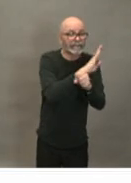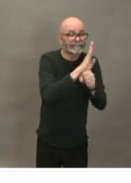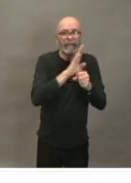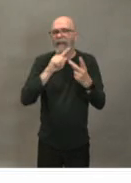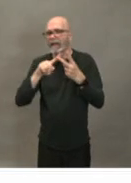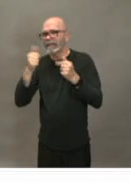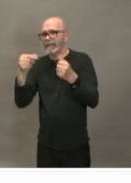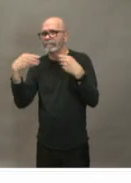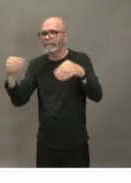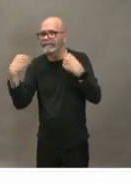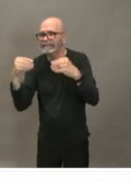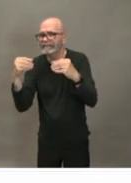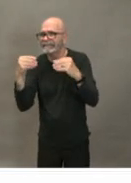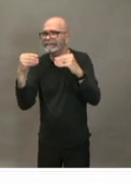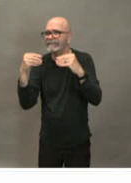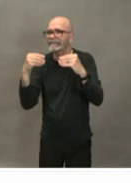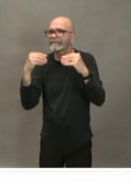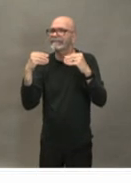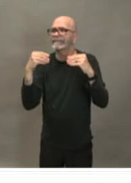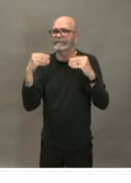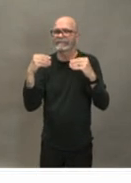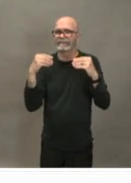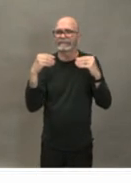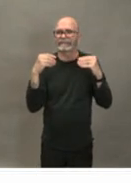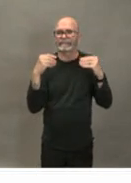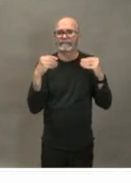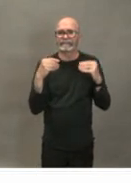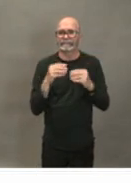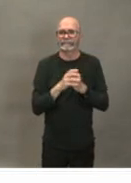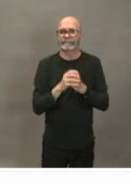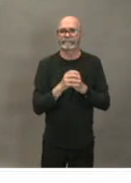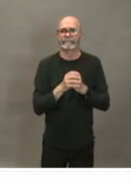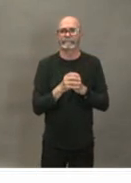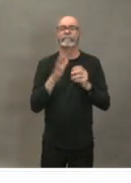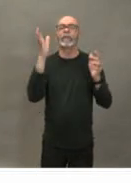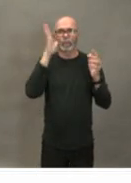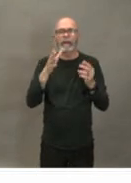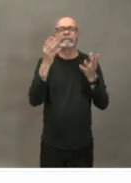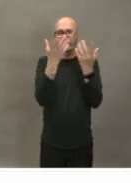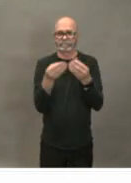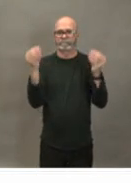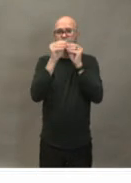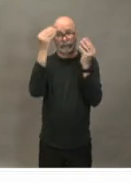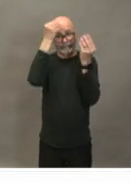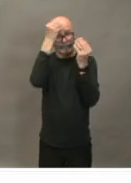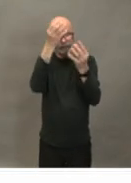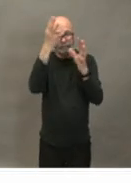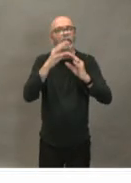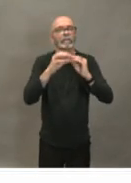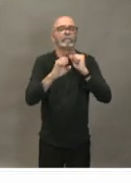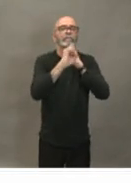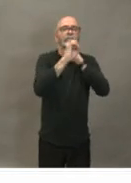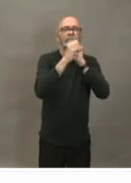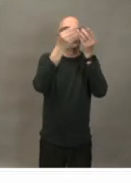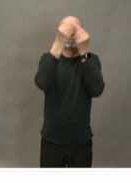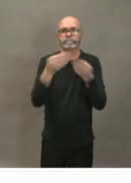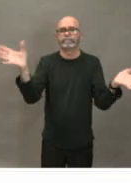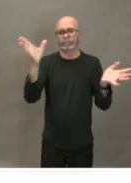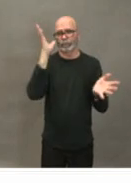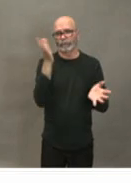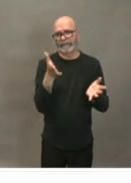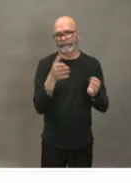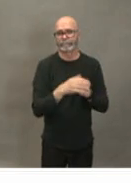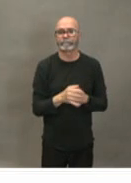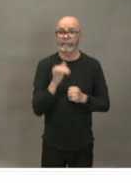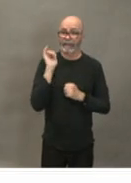it was part of the package comms so that's we're going to be doing a lot more of that but within that you can see the messages for for businesses